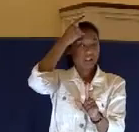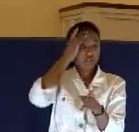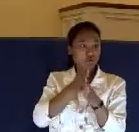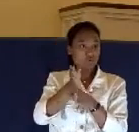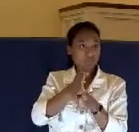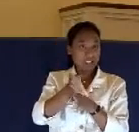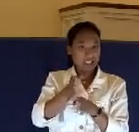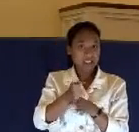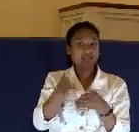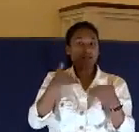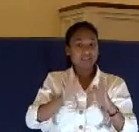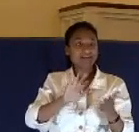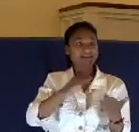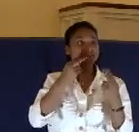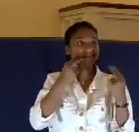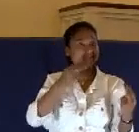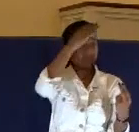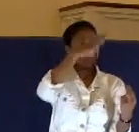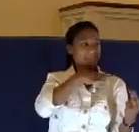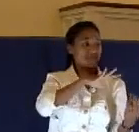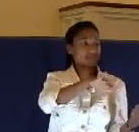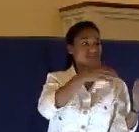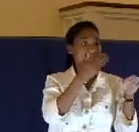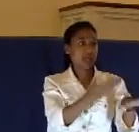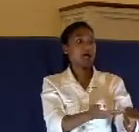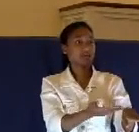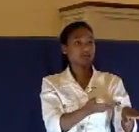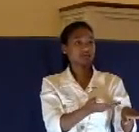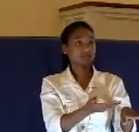an innocent man to be sentenced to death.